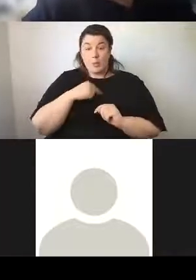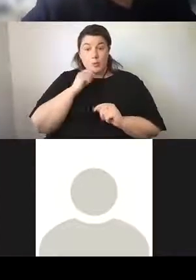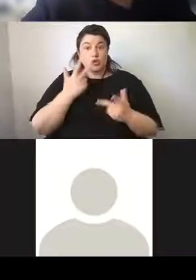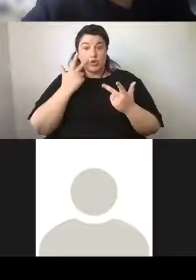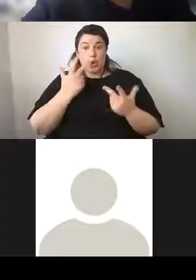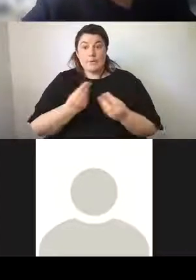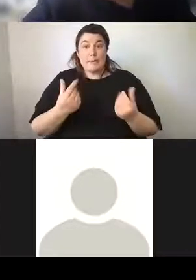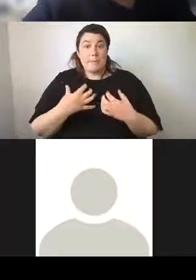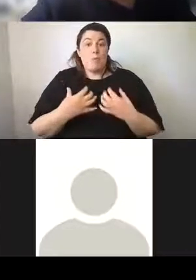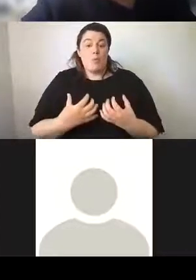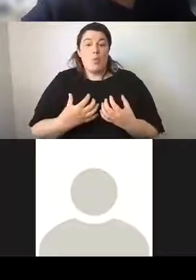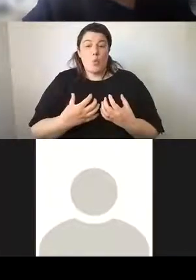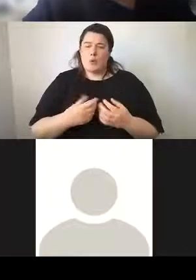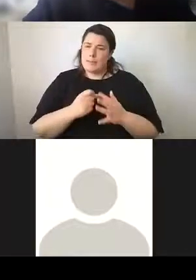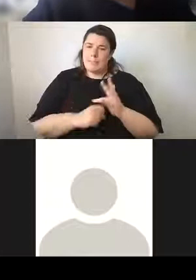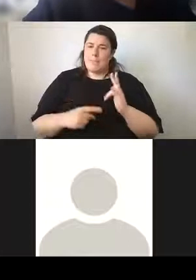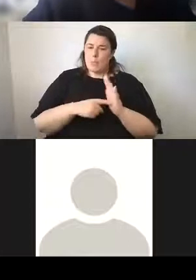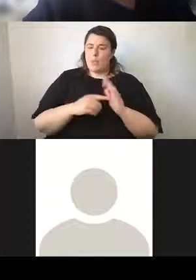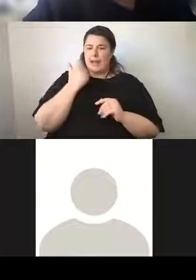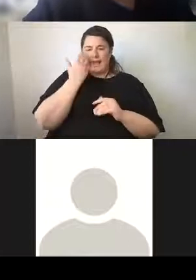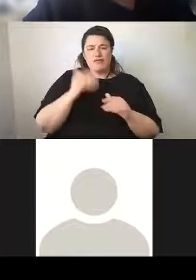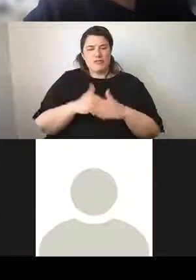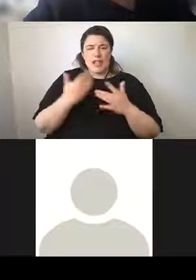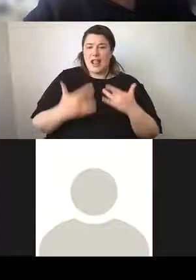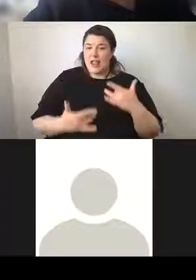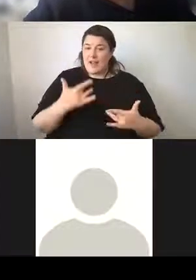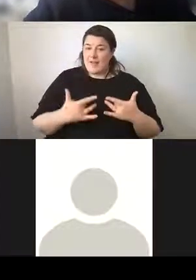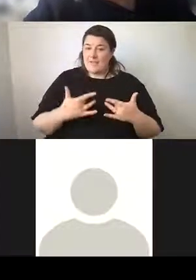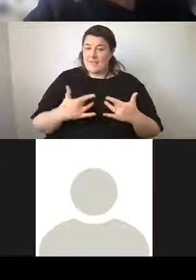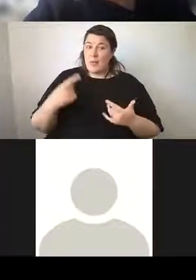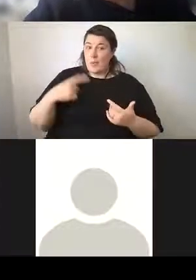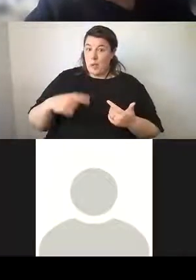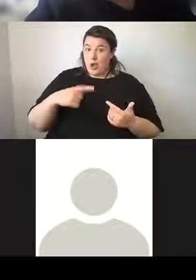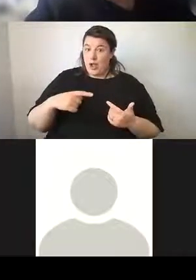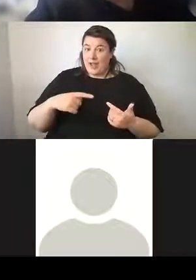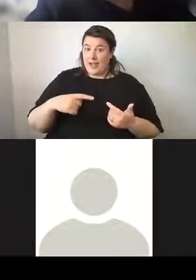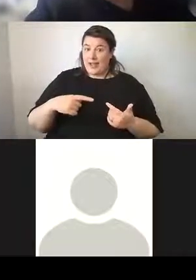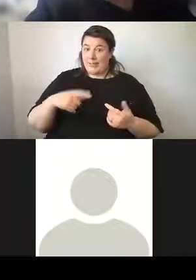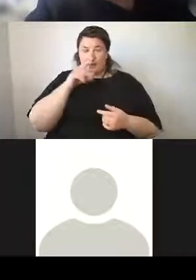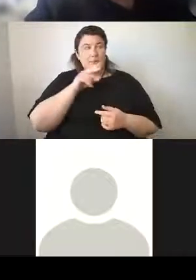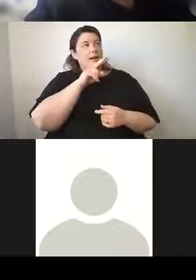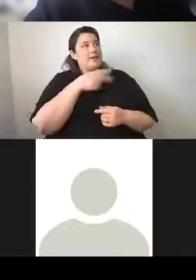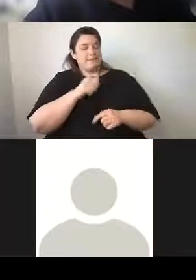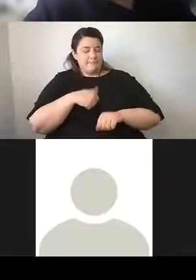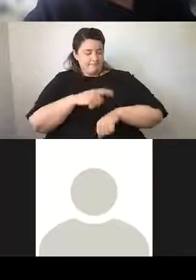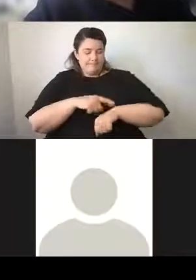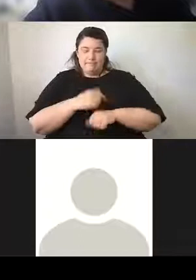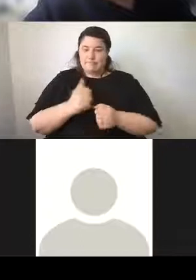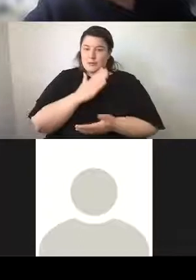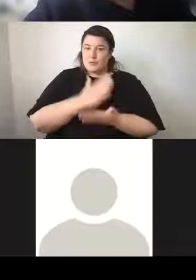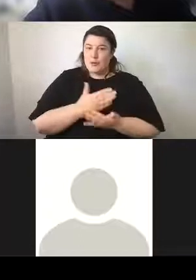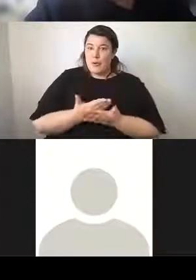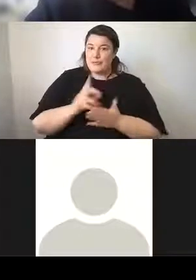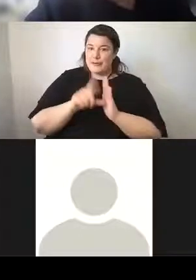the important in the daily lives of people because they are what kept people on time before mobile